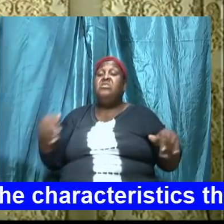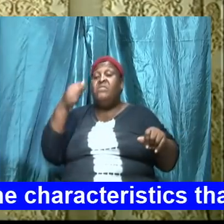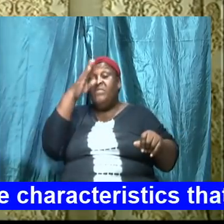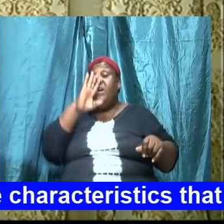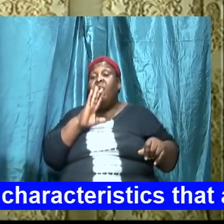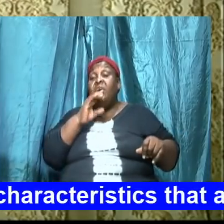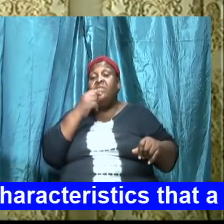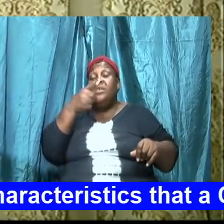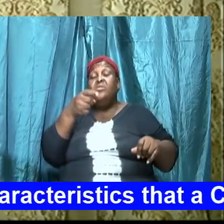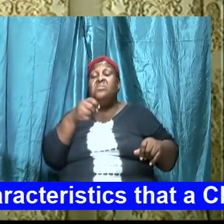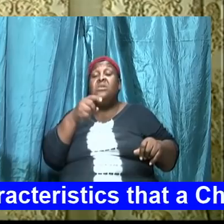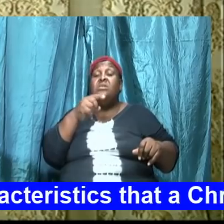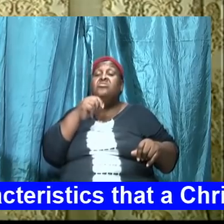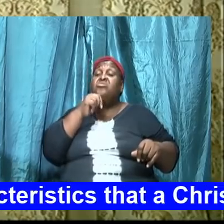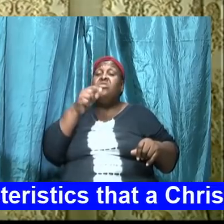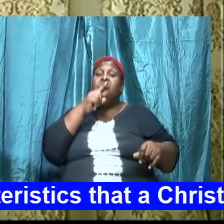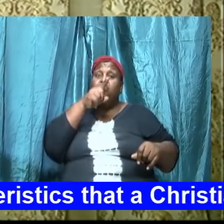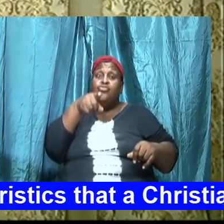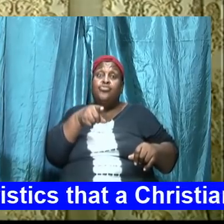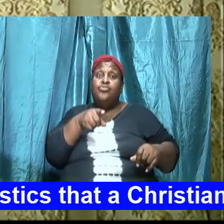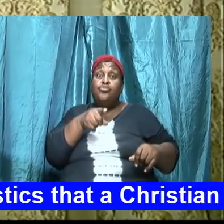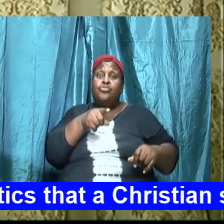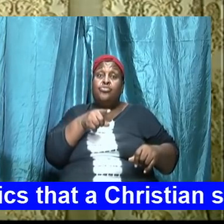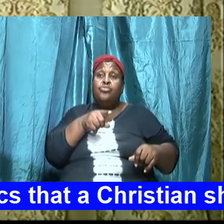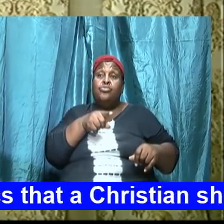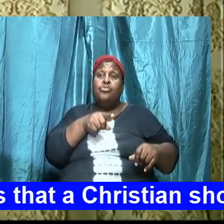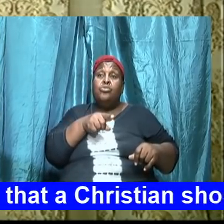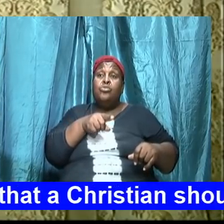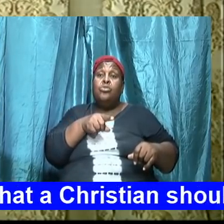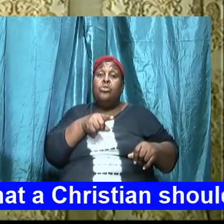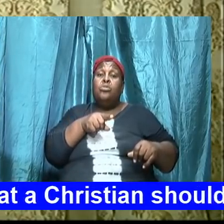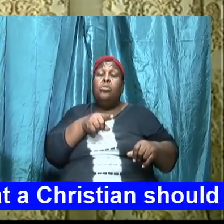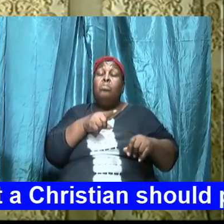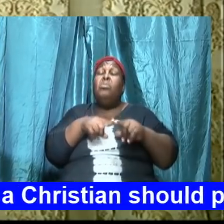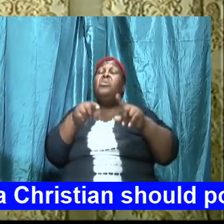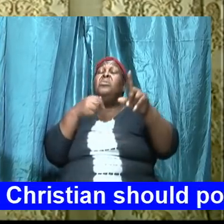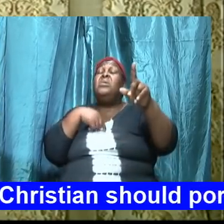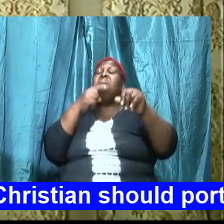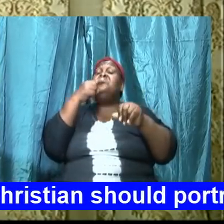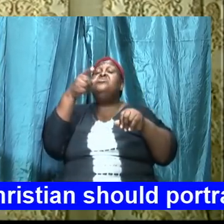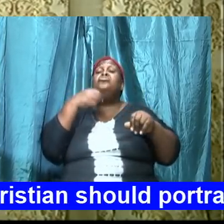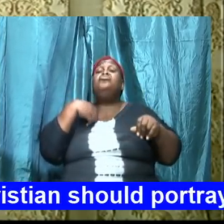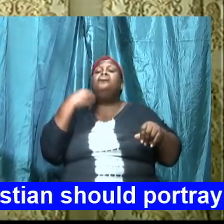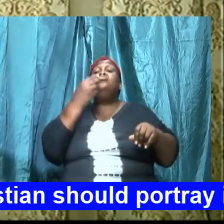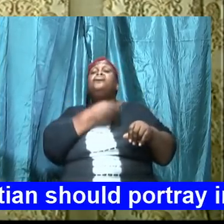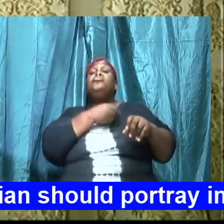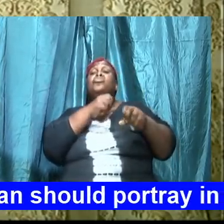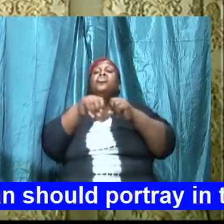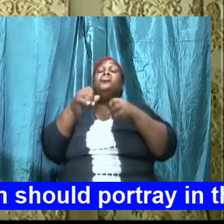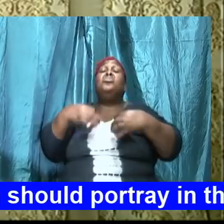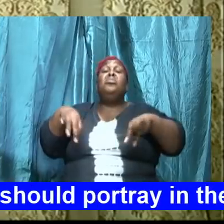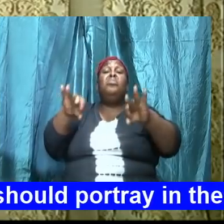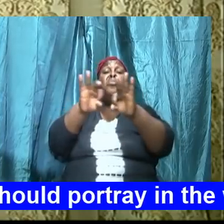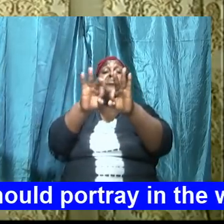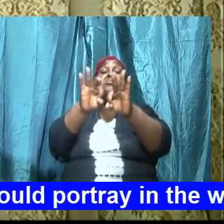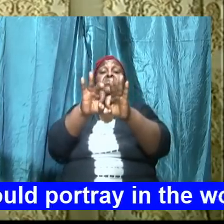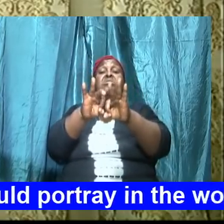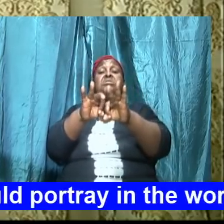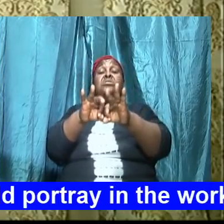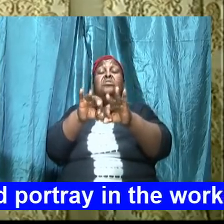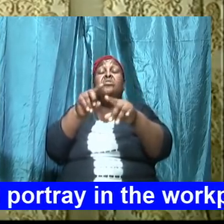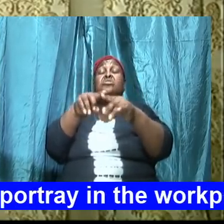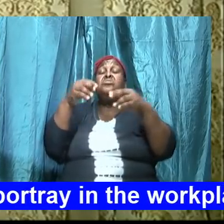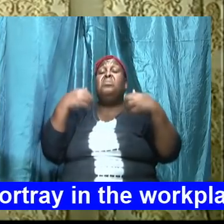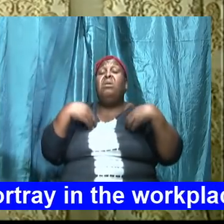according to the word and we're going to go into it but but I'm saying to us it is so important to